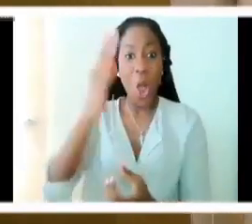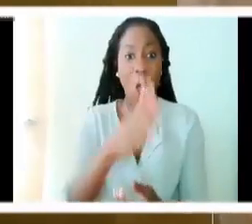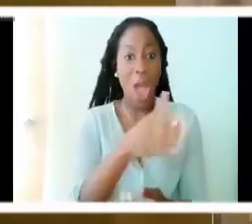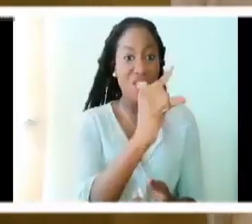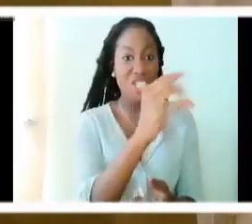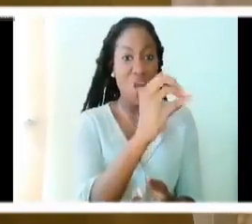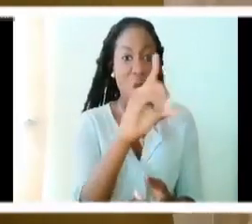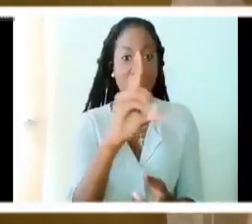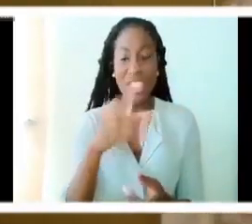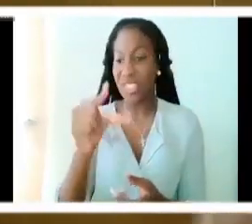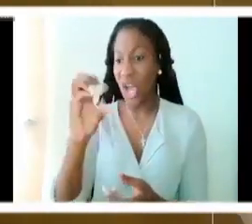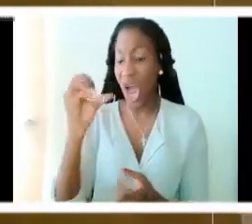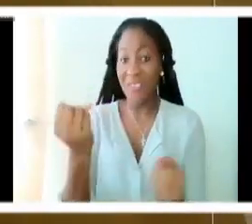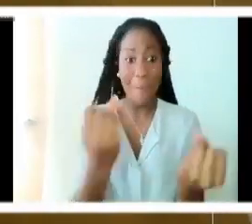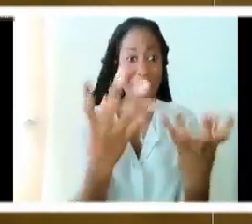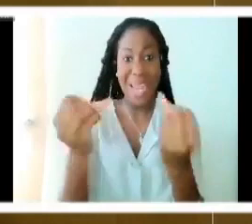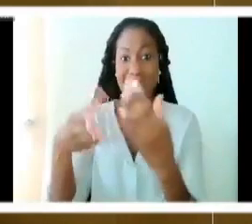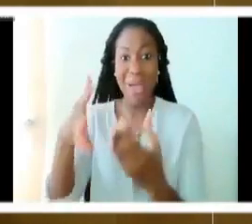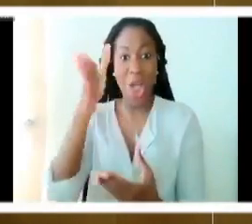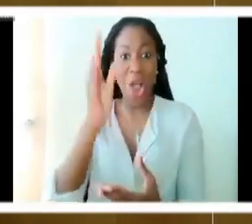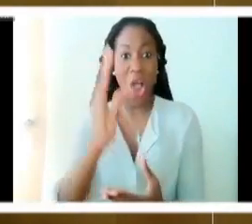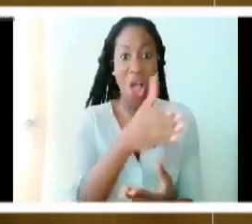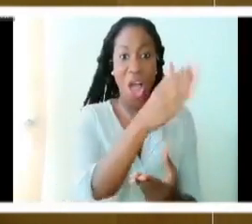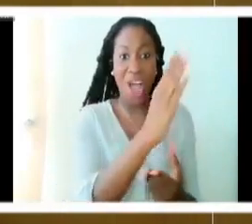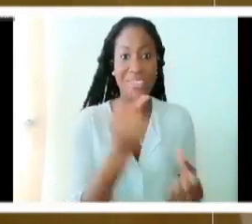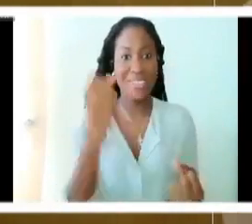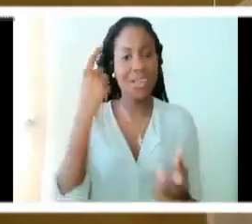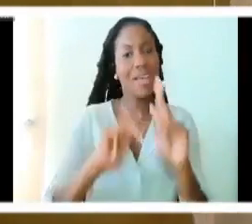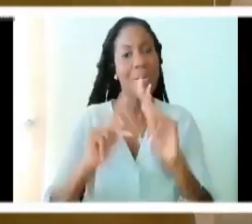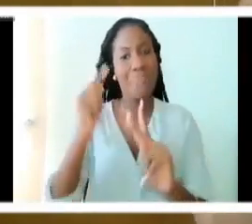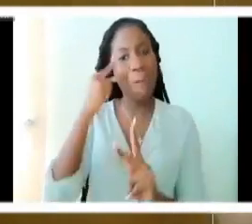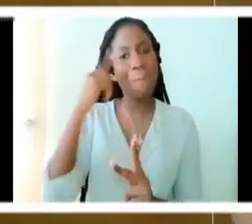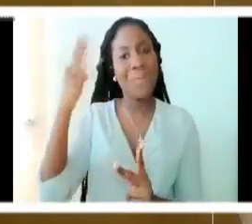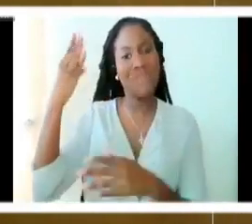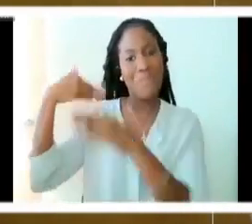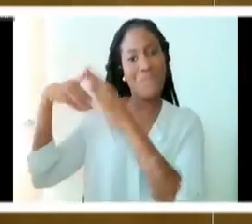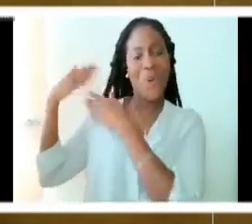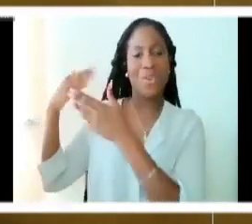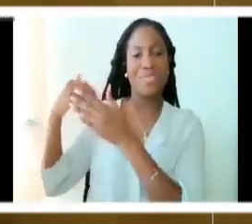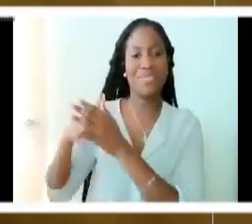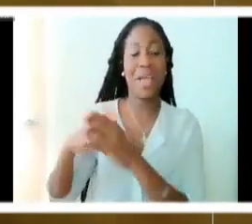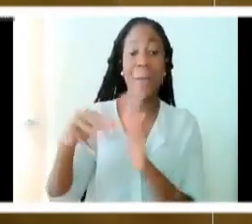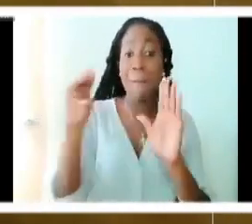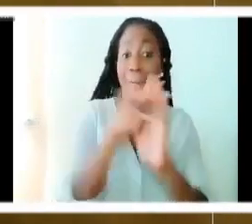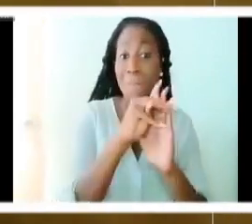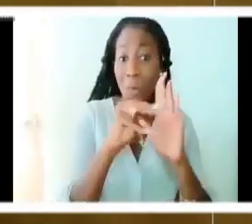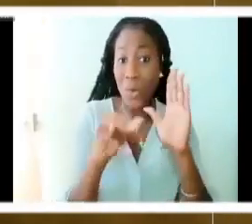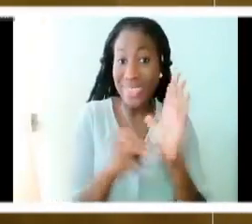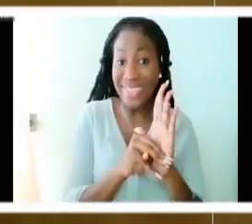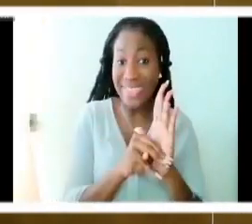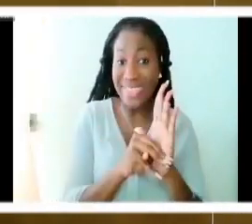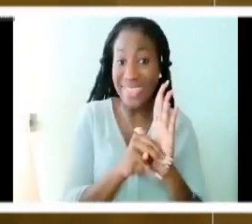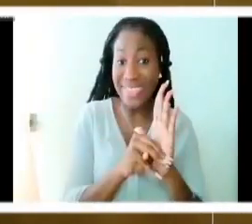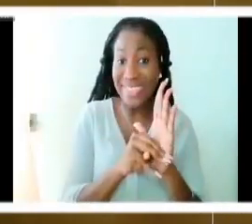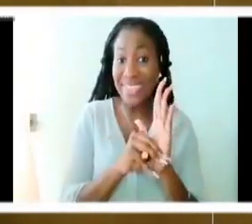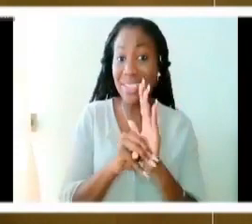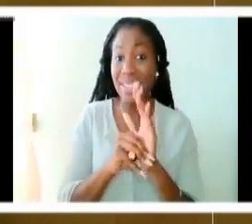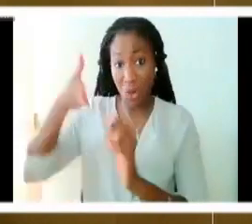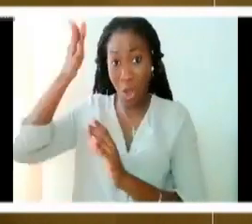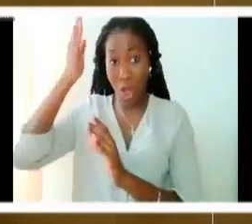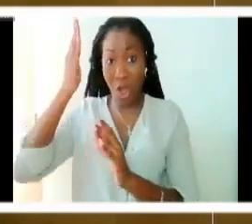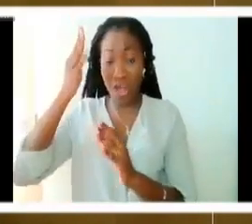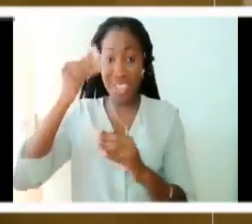because all these gods are fighting. And Moses is moving these people, or God is moving these people through Moses, from the